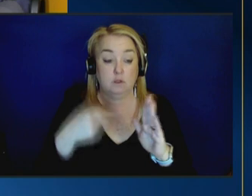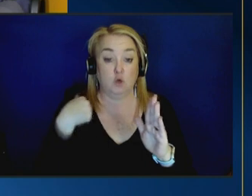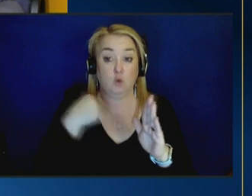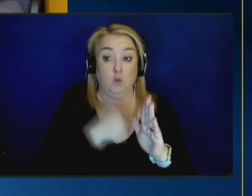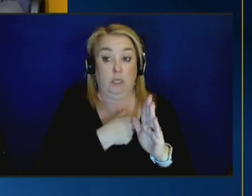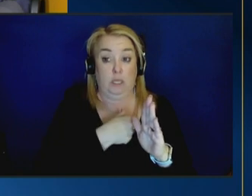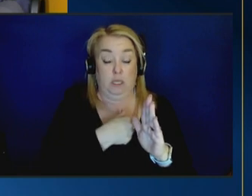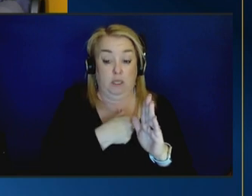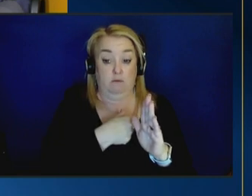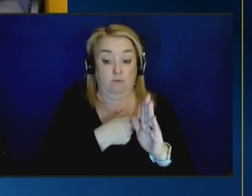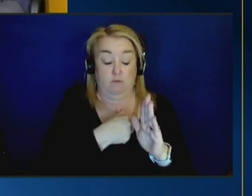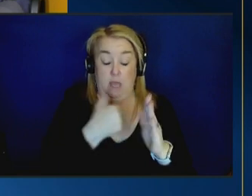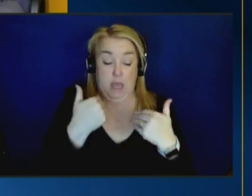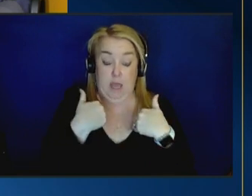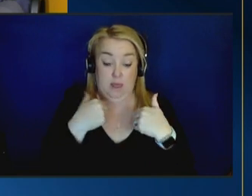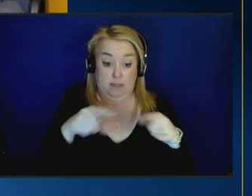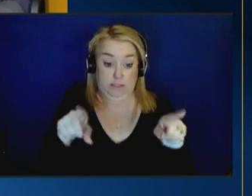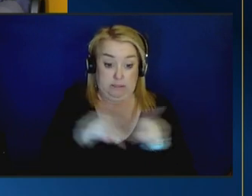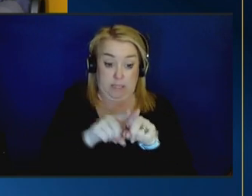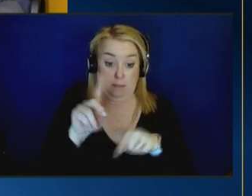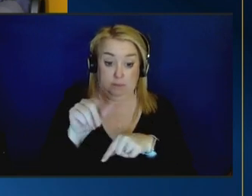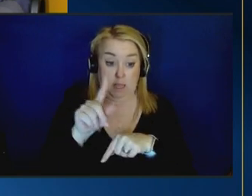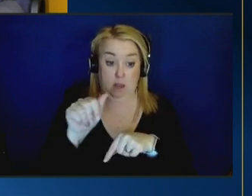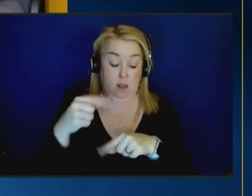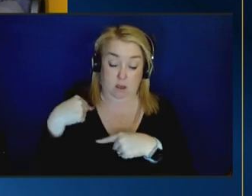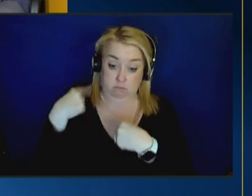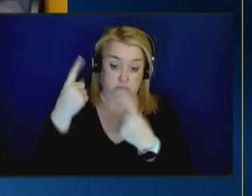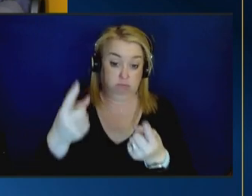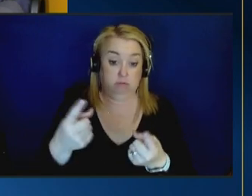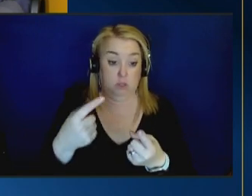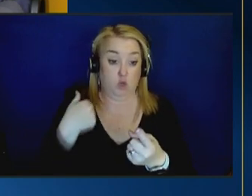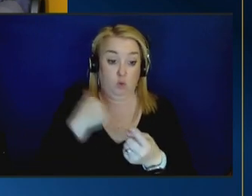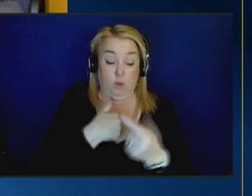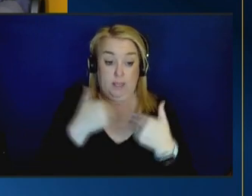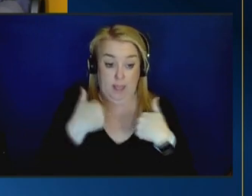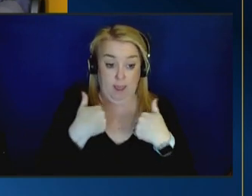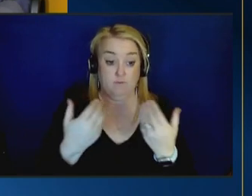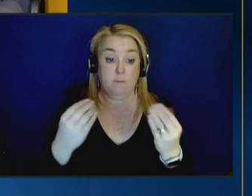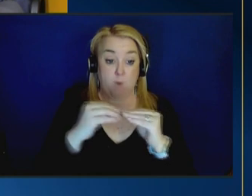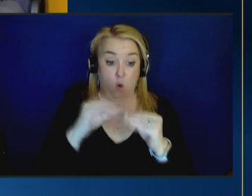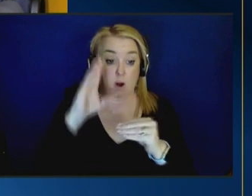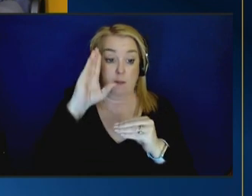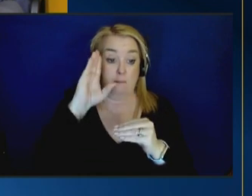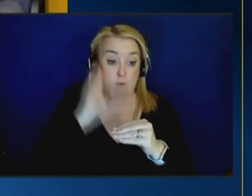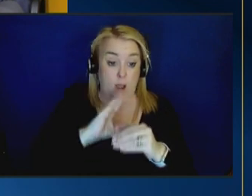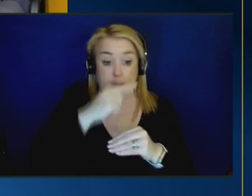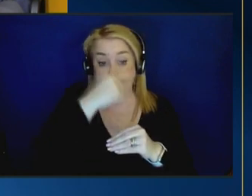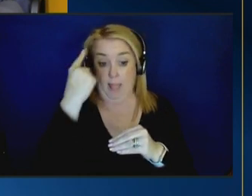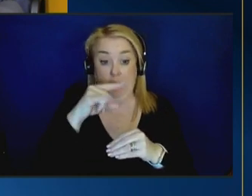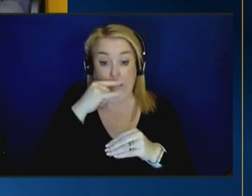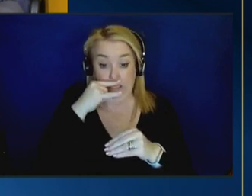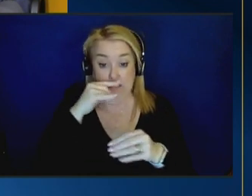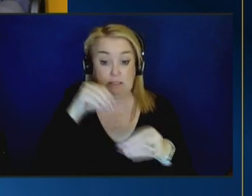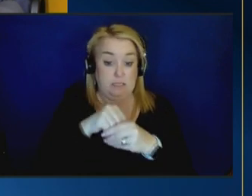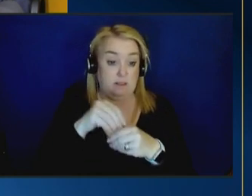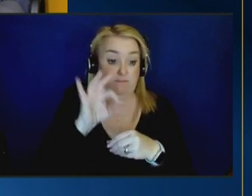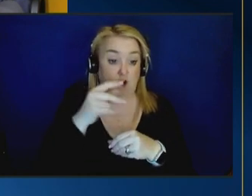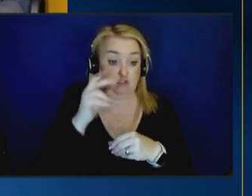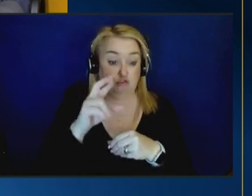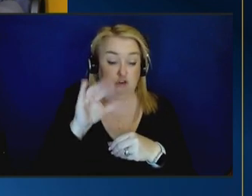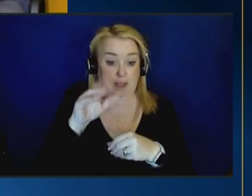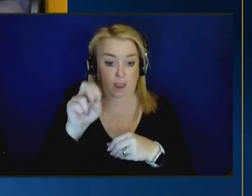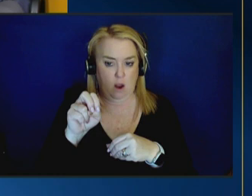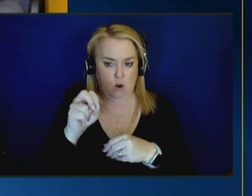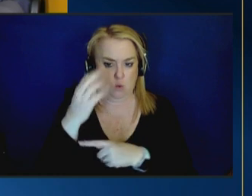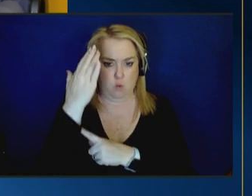the same for many years is that we remove more black and brown kids the question is why and how does that align up with